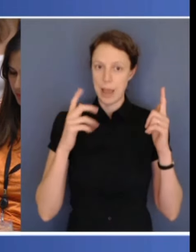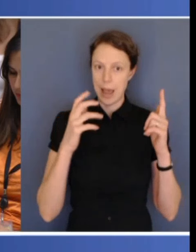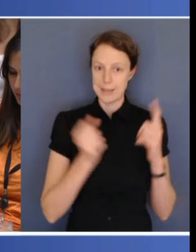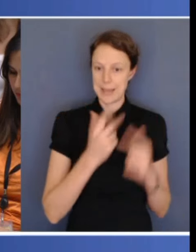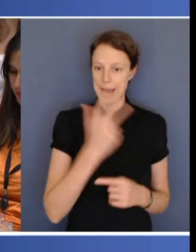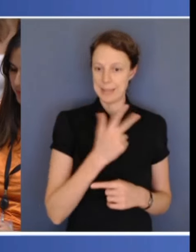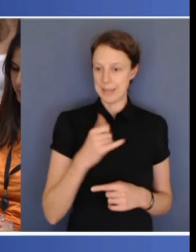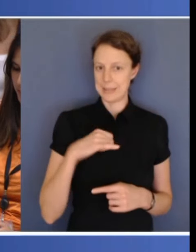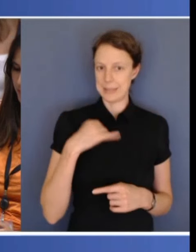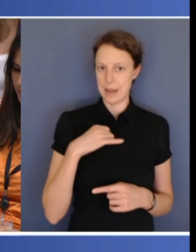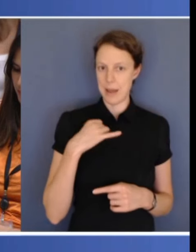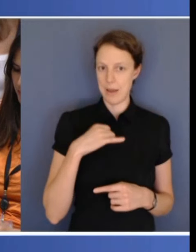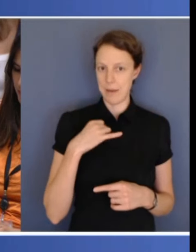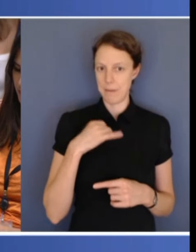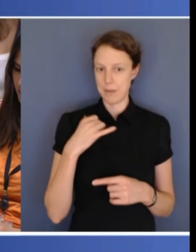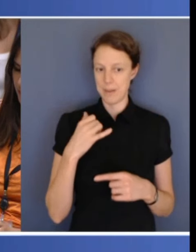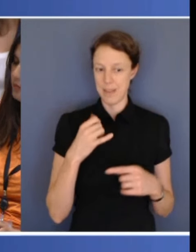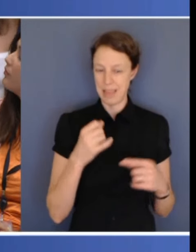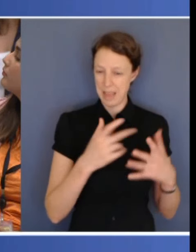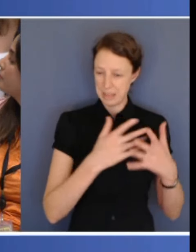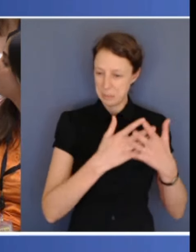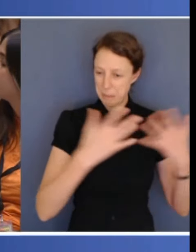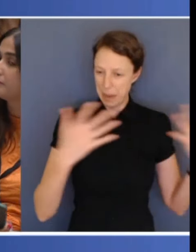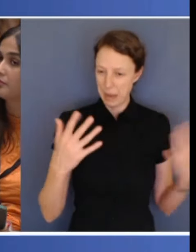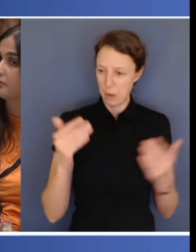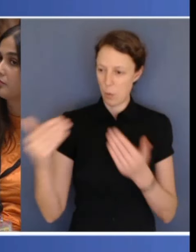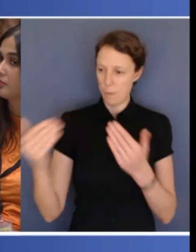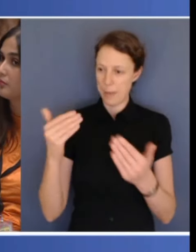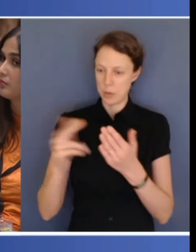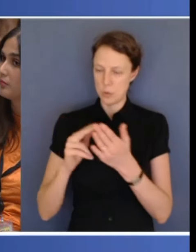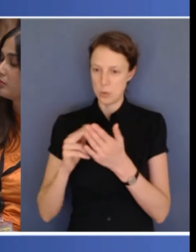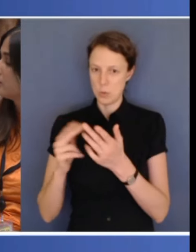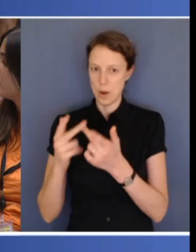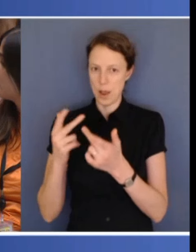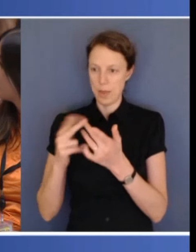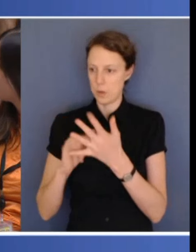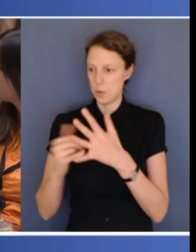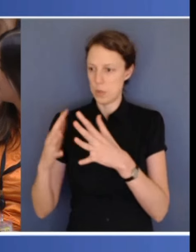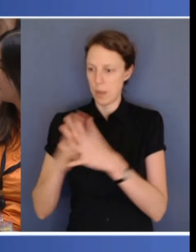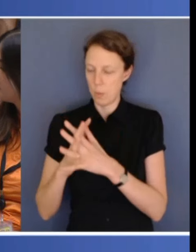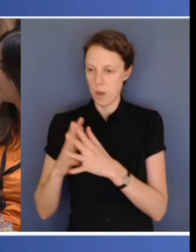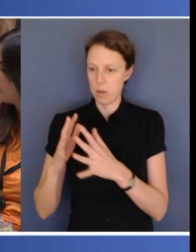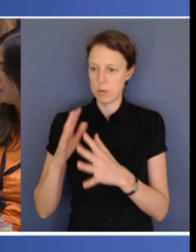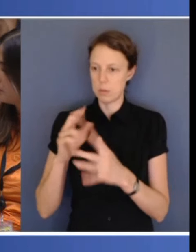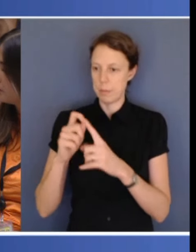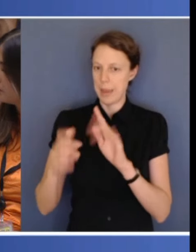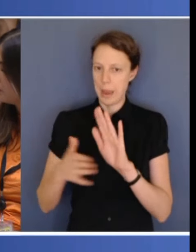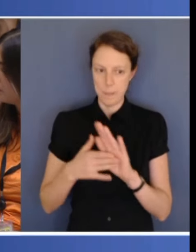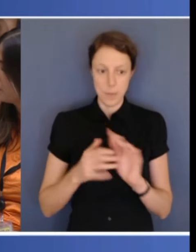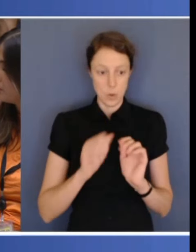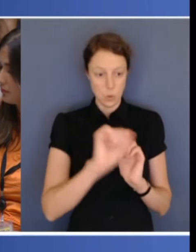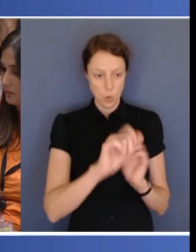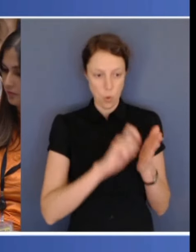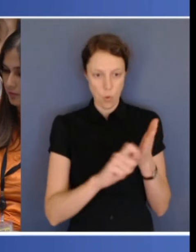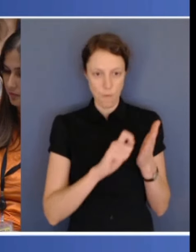Wales Premier's office. How many staff do you currently have in your office and will you commit to revising that number down to similar